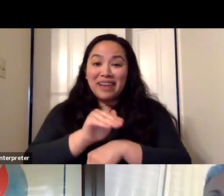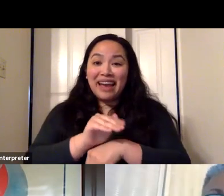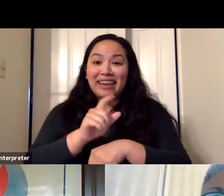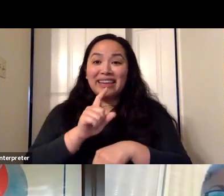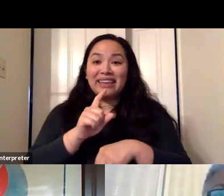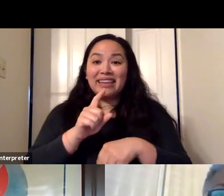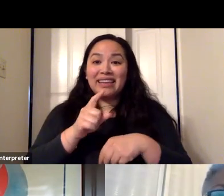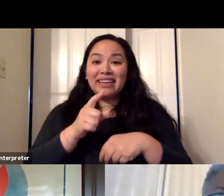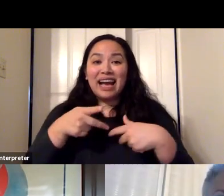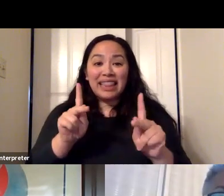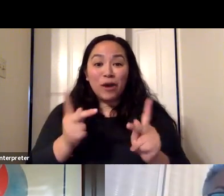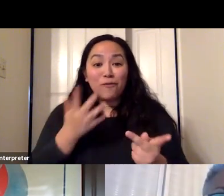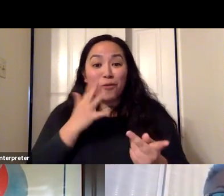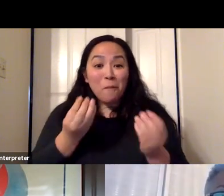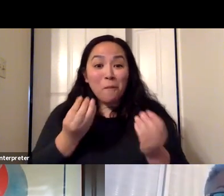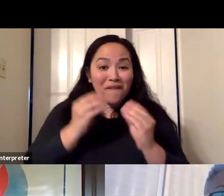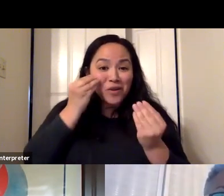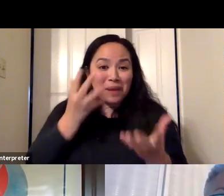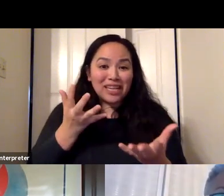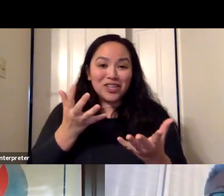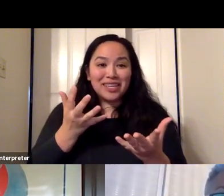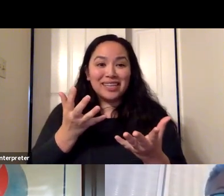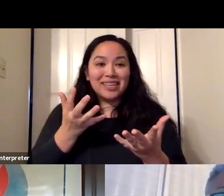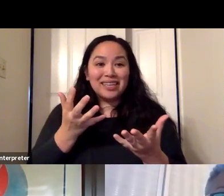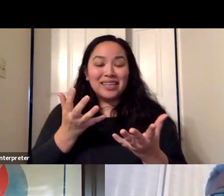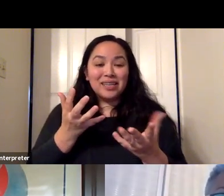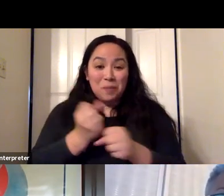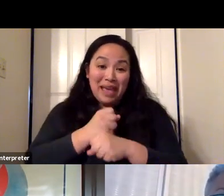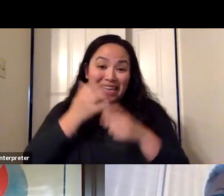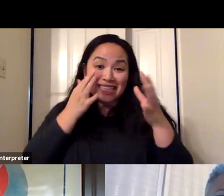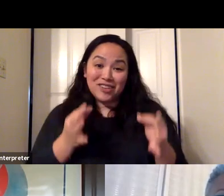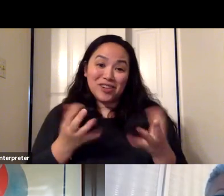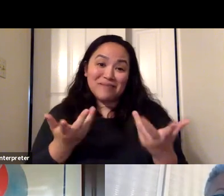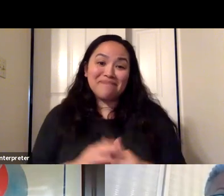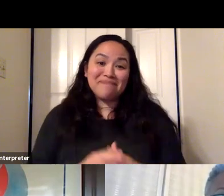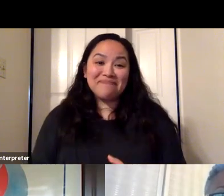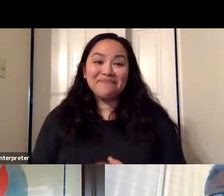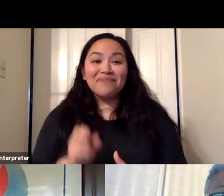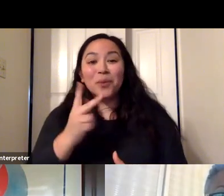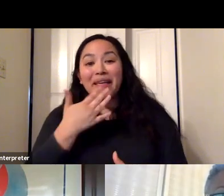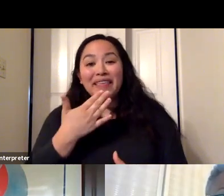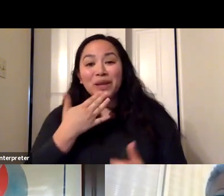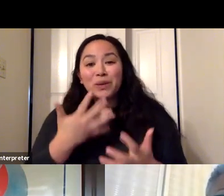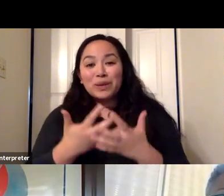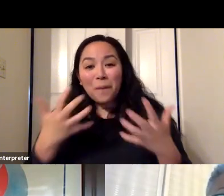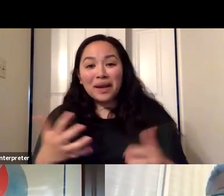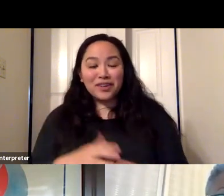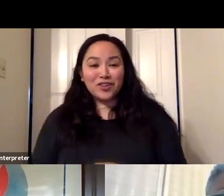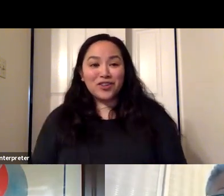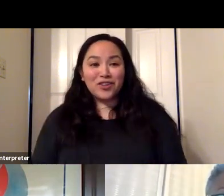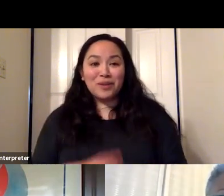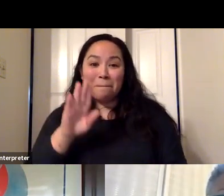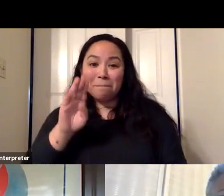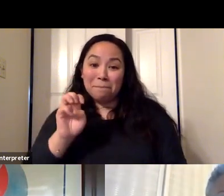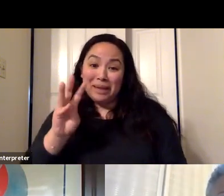get some more information to make your decisions. And that's really what we're aiming to do. Thank you all so much and be well.